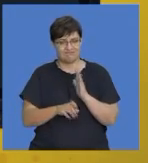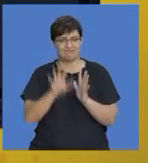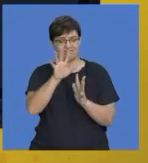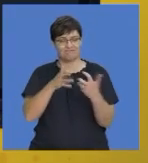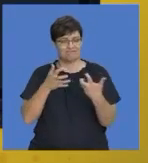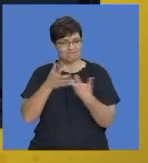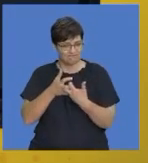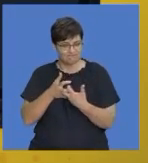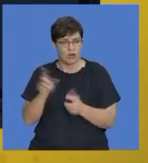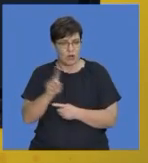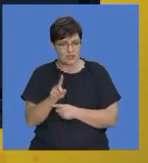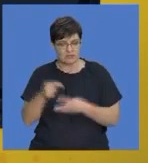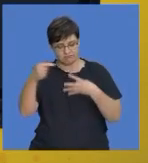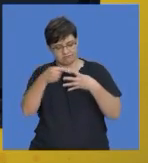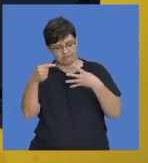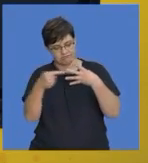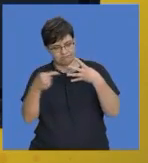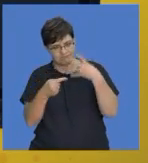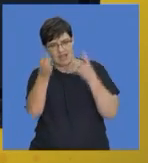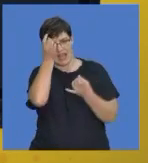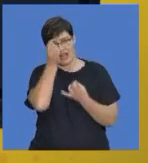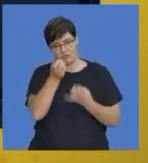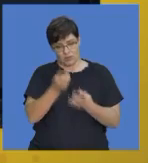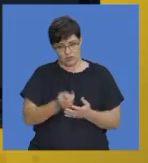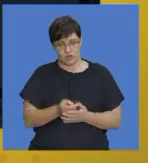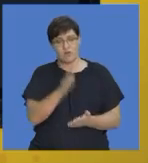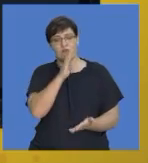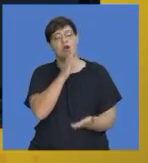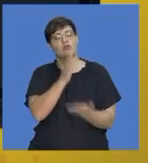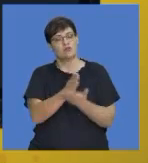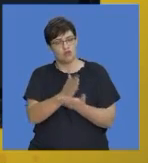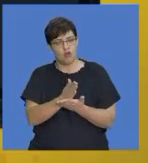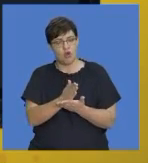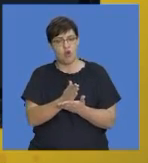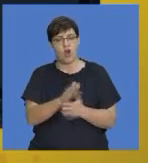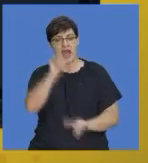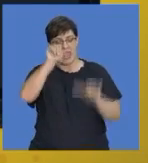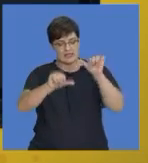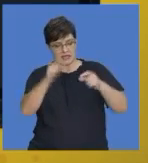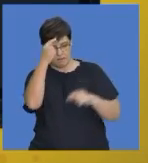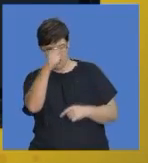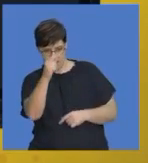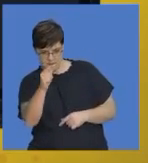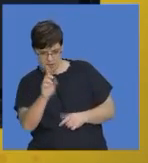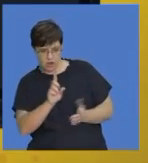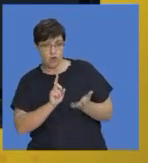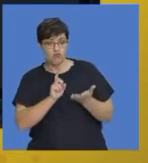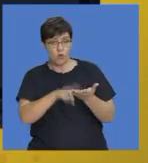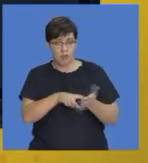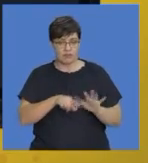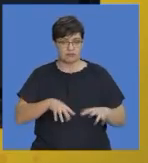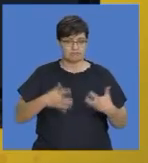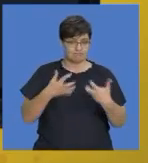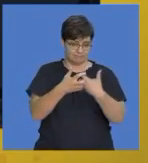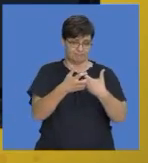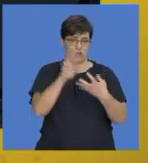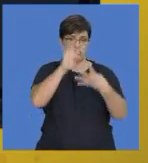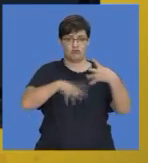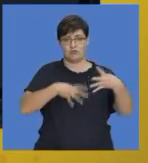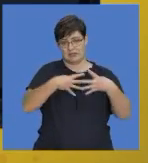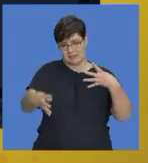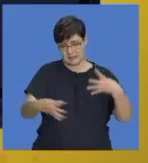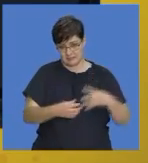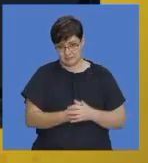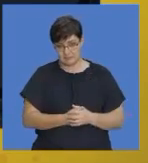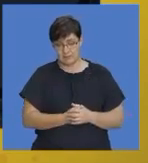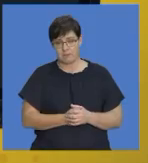include certain information to ensure that we are assessed accurately and we meet the requirements of our rubric that we use